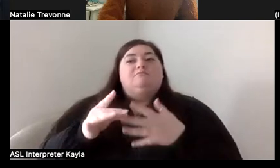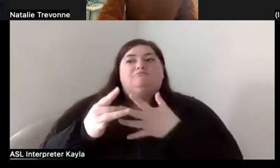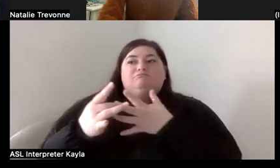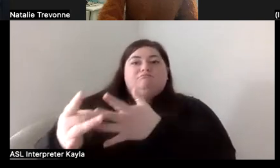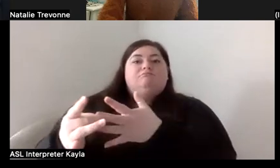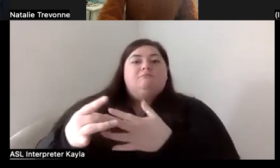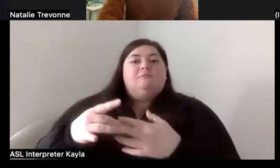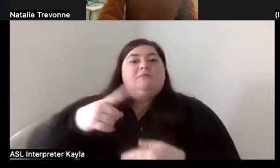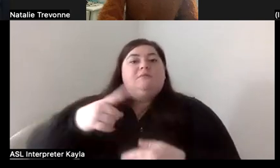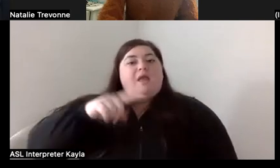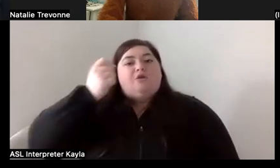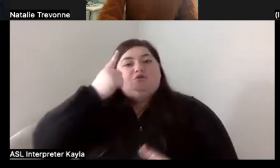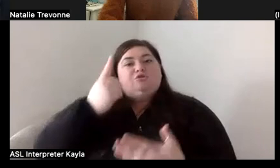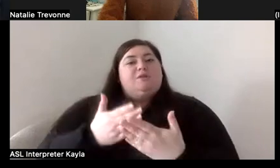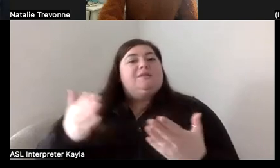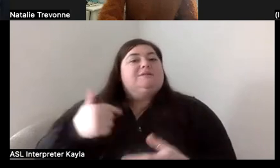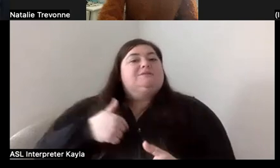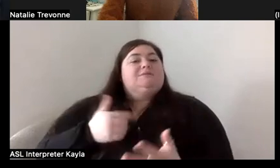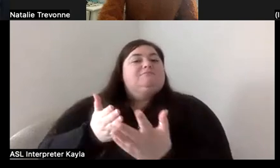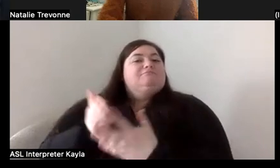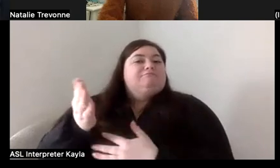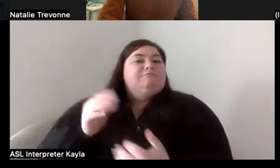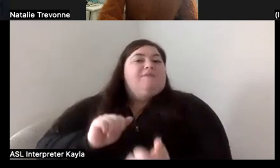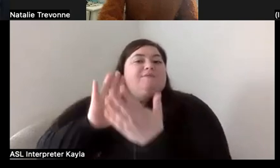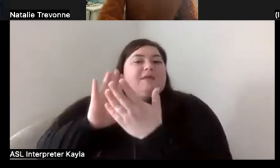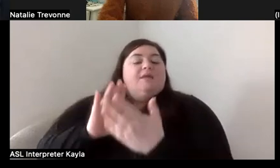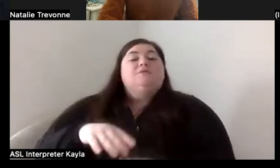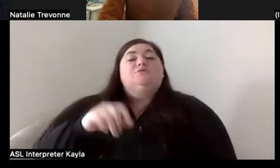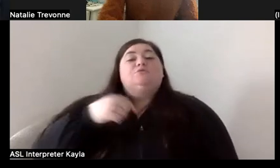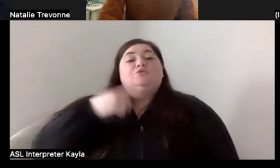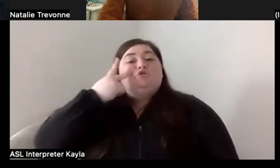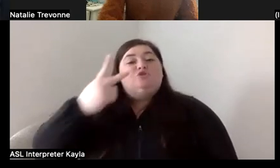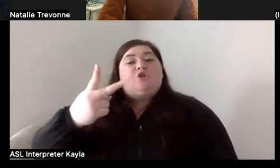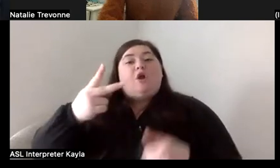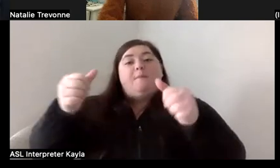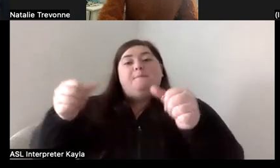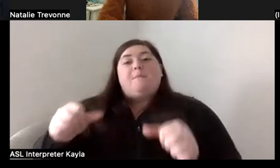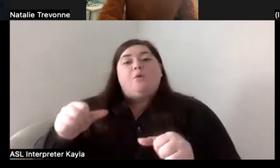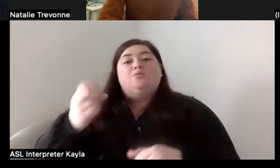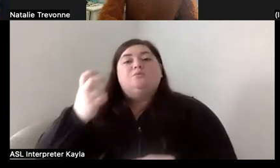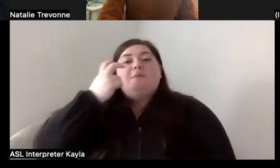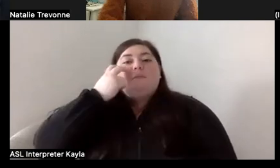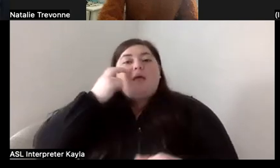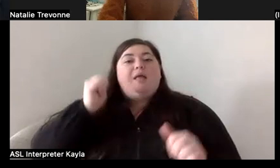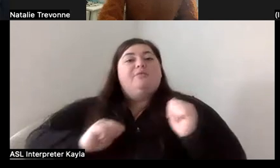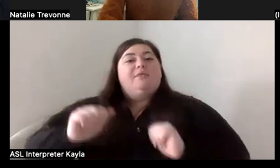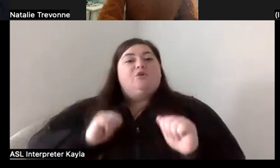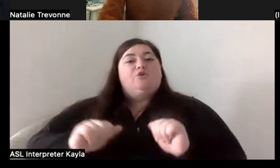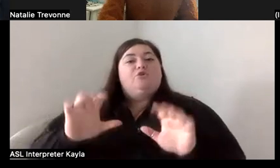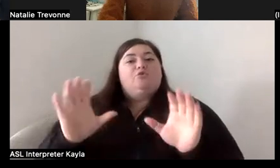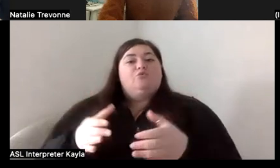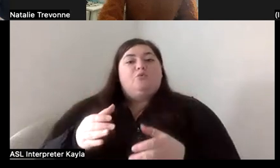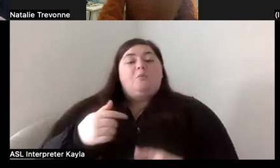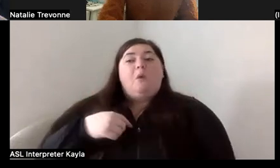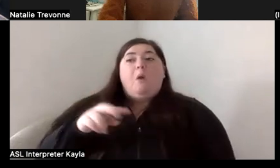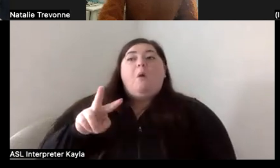understands the things that I'm going through. So I actually saw a posting for a blind theater group and I